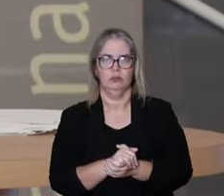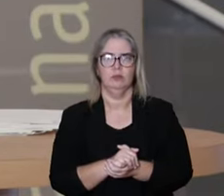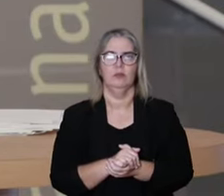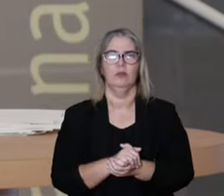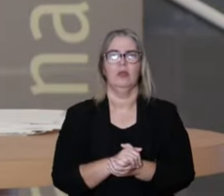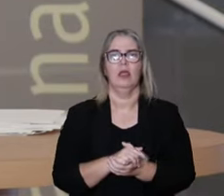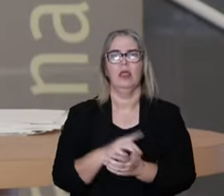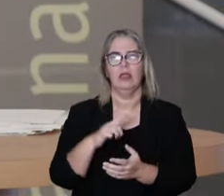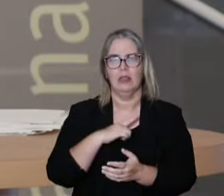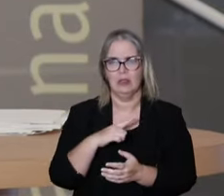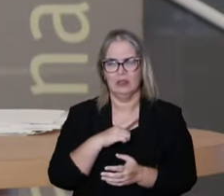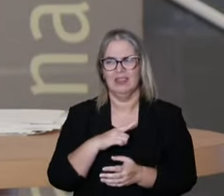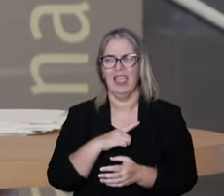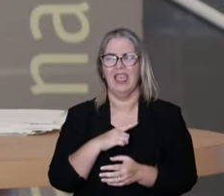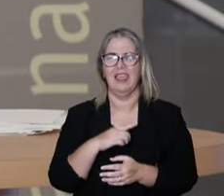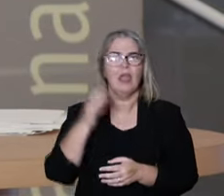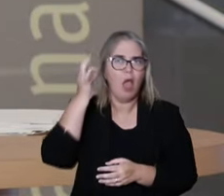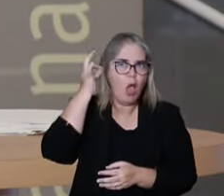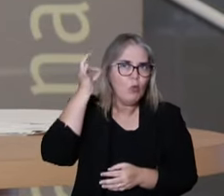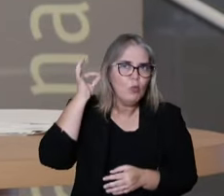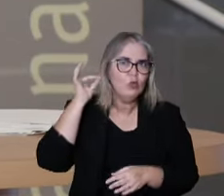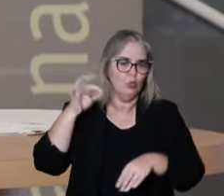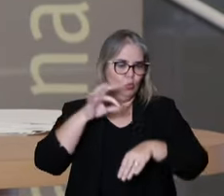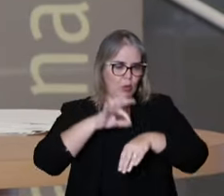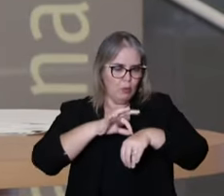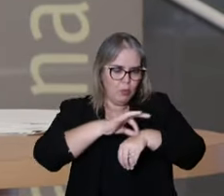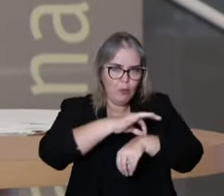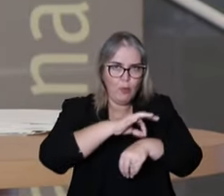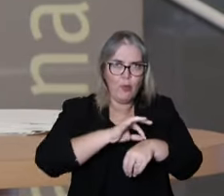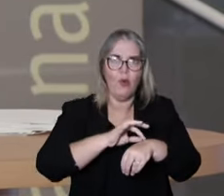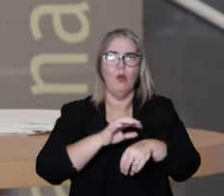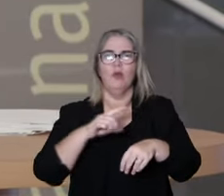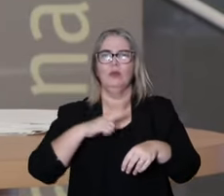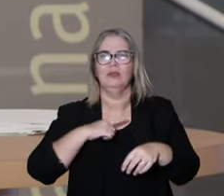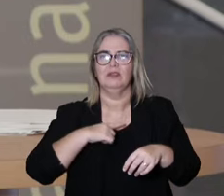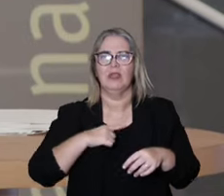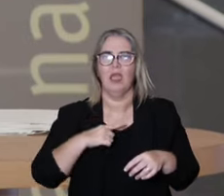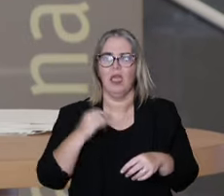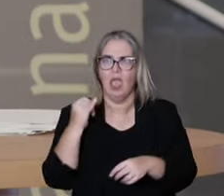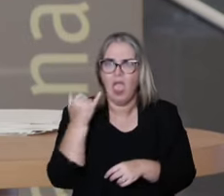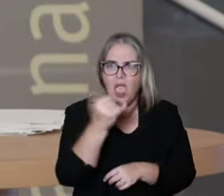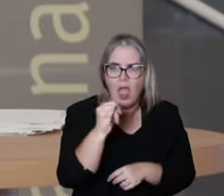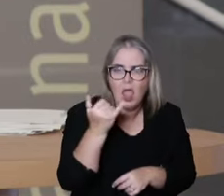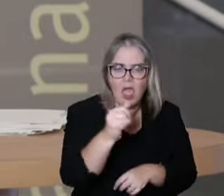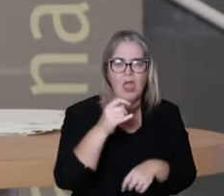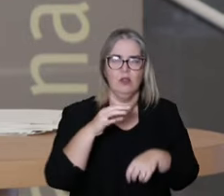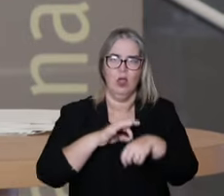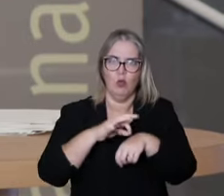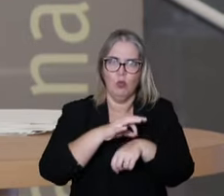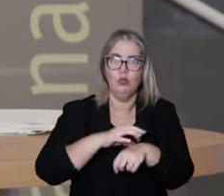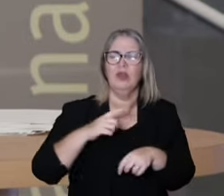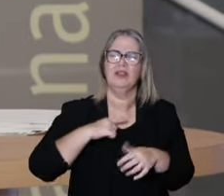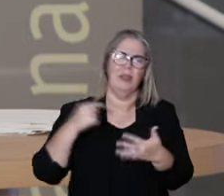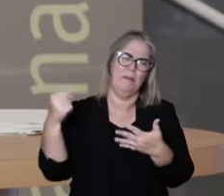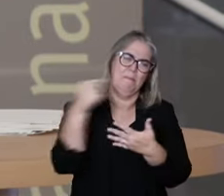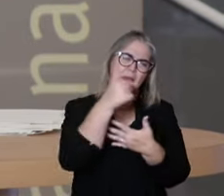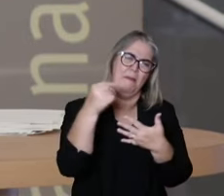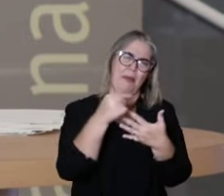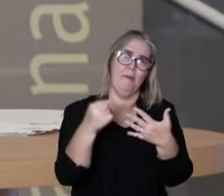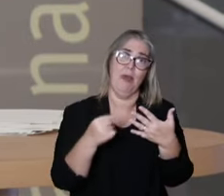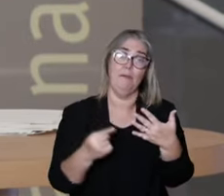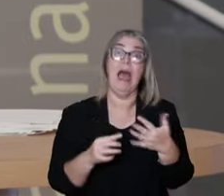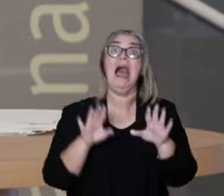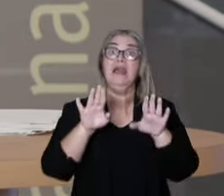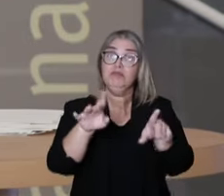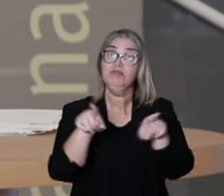We have cranial one, the acupuncture that uses the map of the hand, electrical one. We